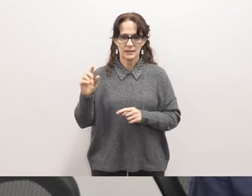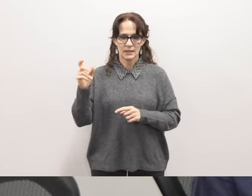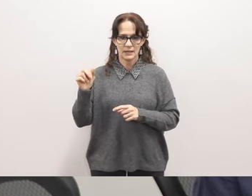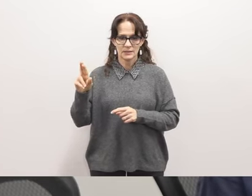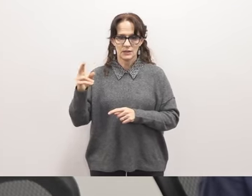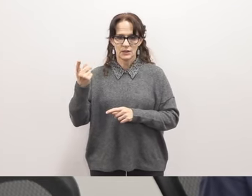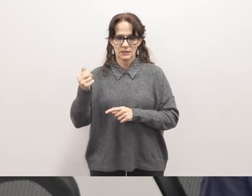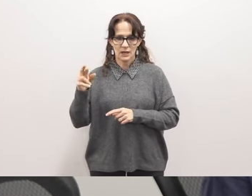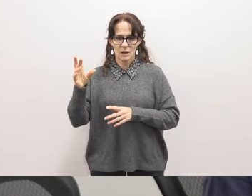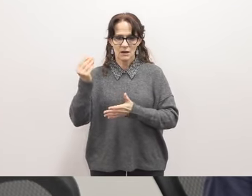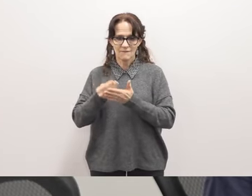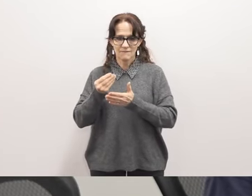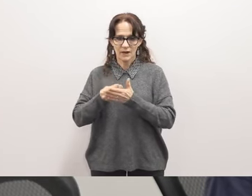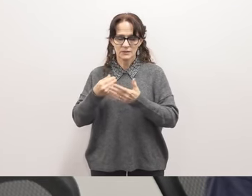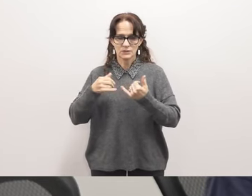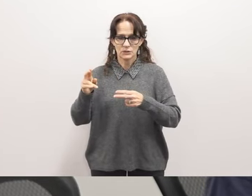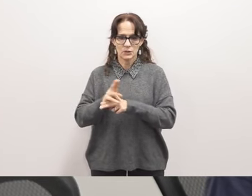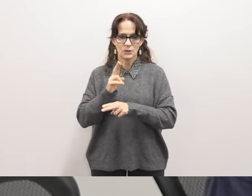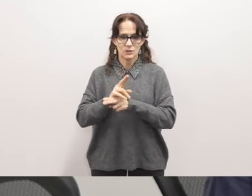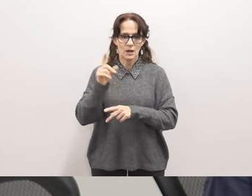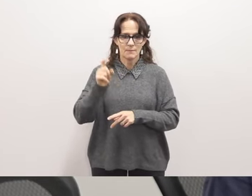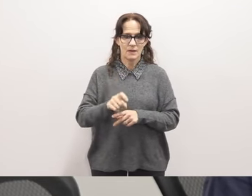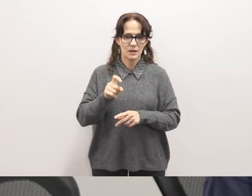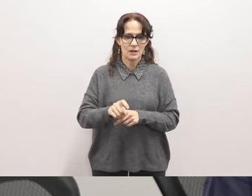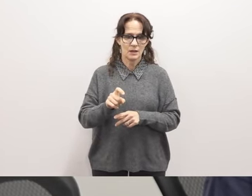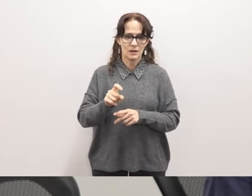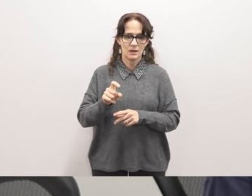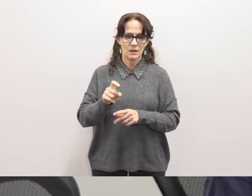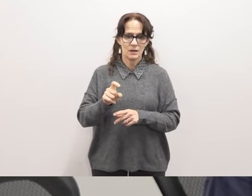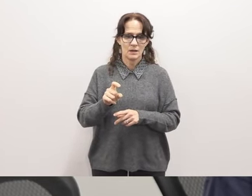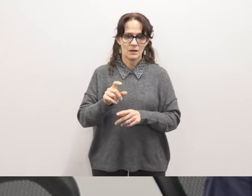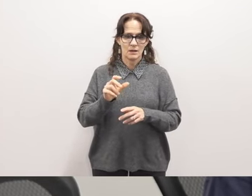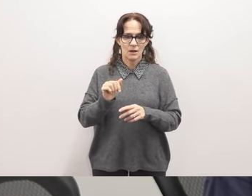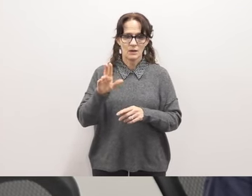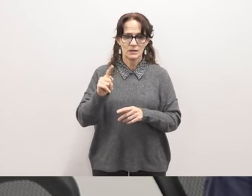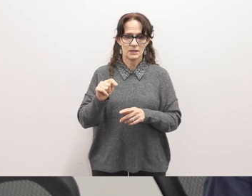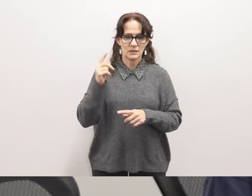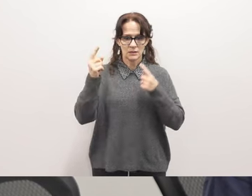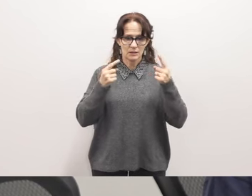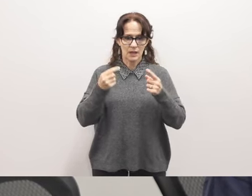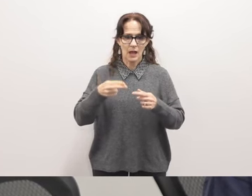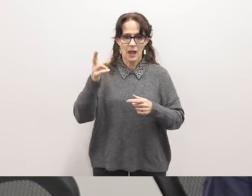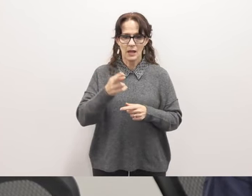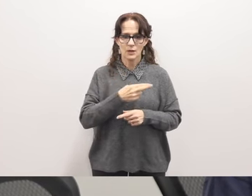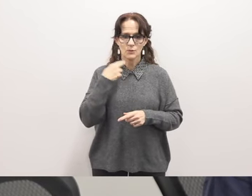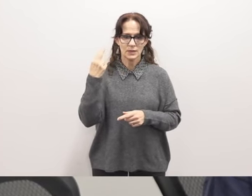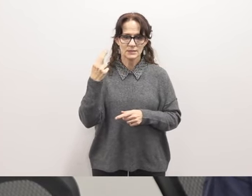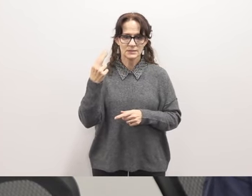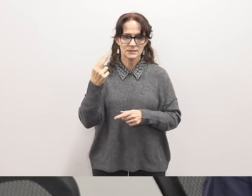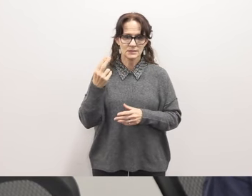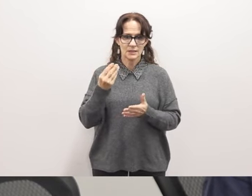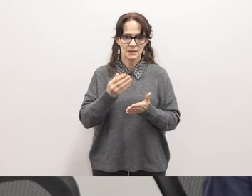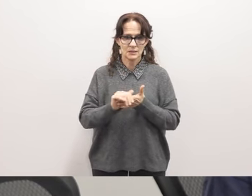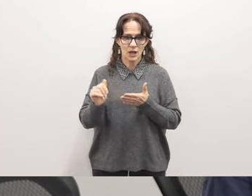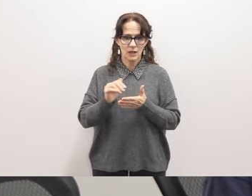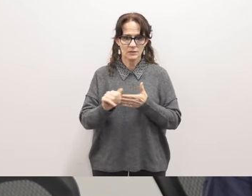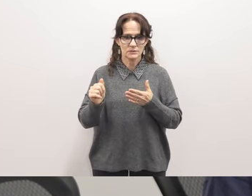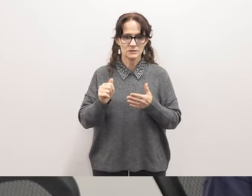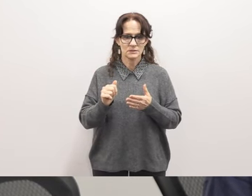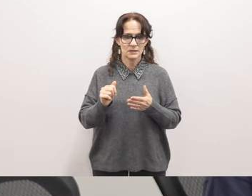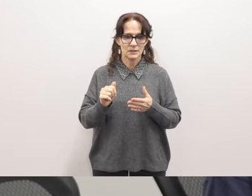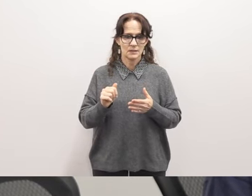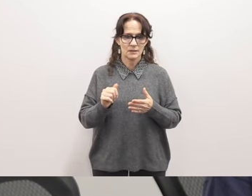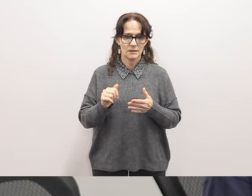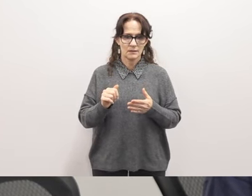funds that you're still using and so those are mandatory to be um audited they're considered higher risk um dollars by um